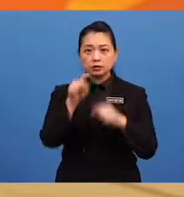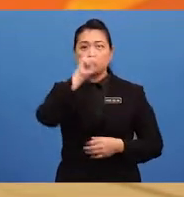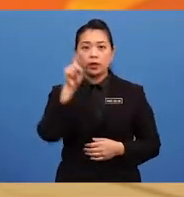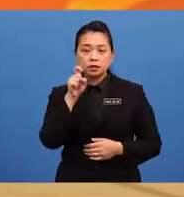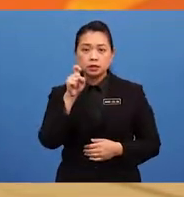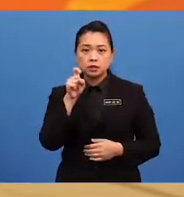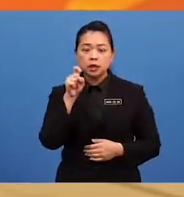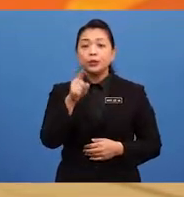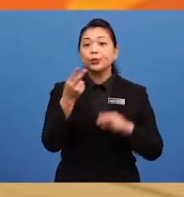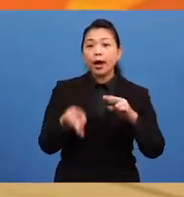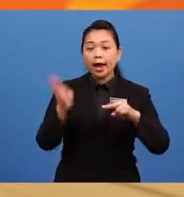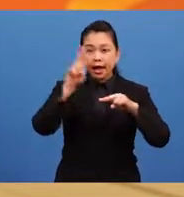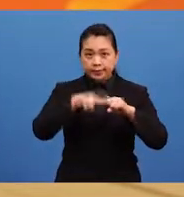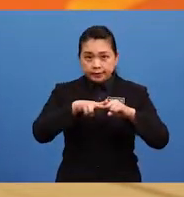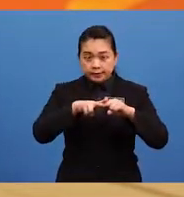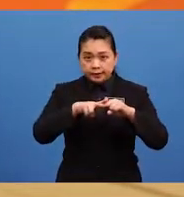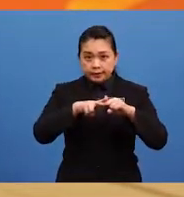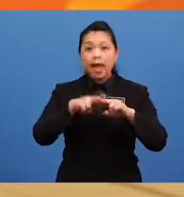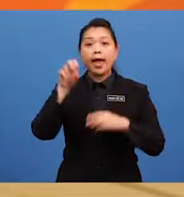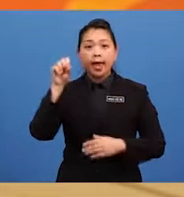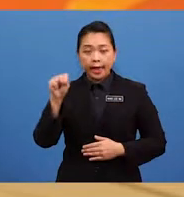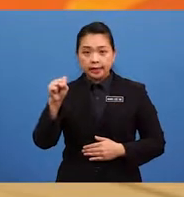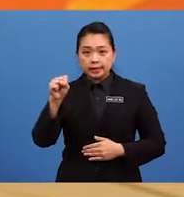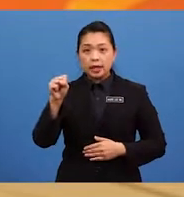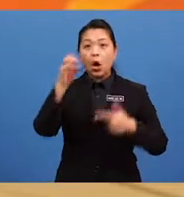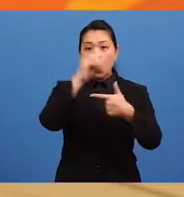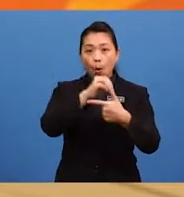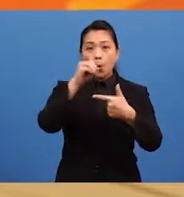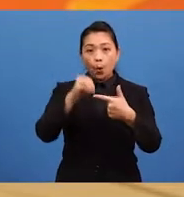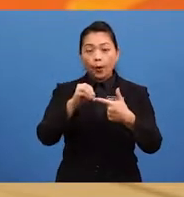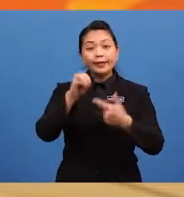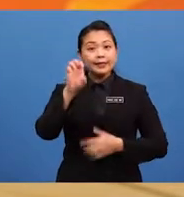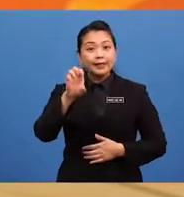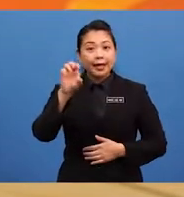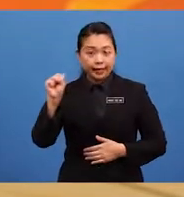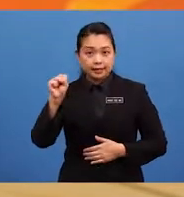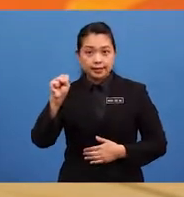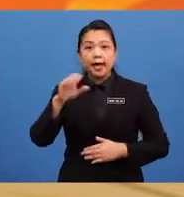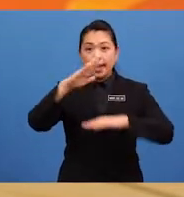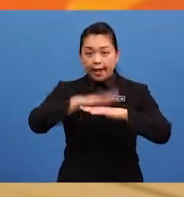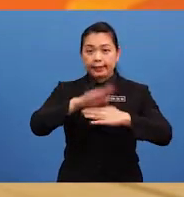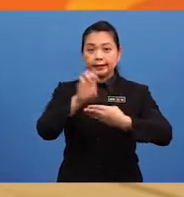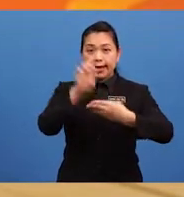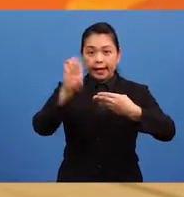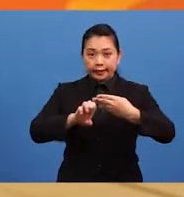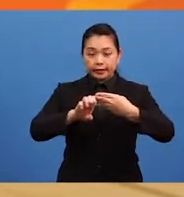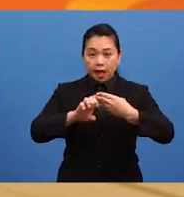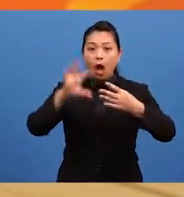you added either S or ES at the end of the noun?